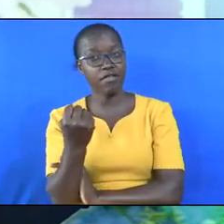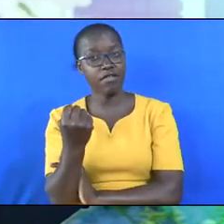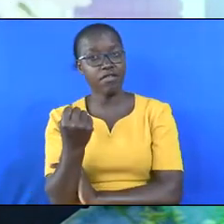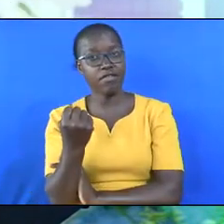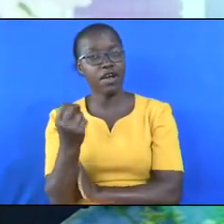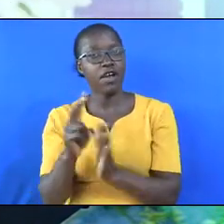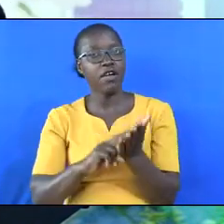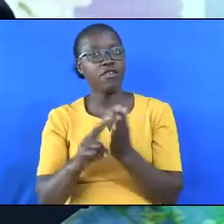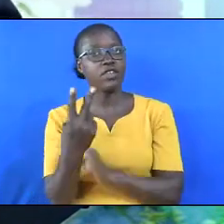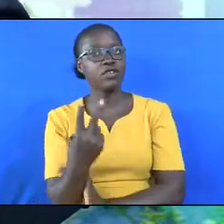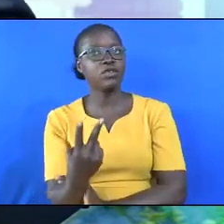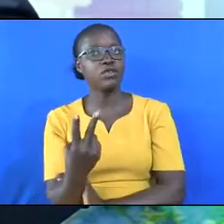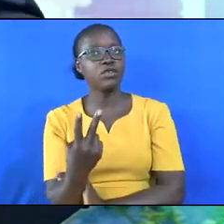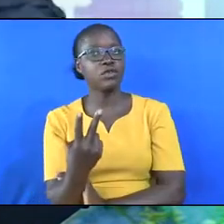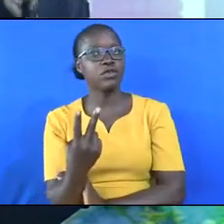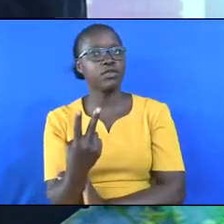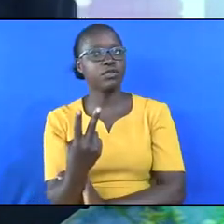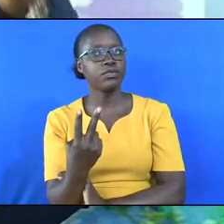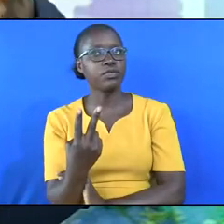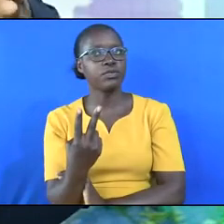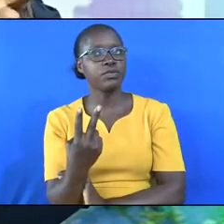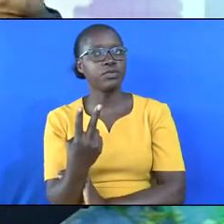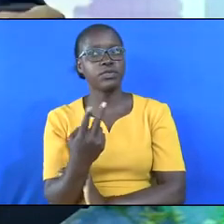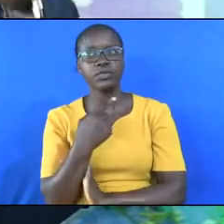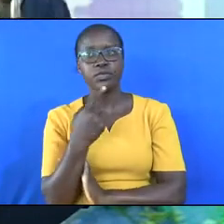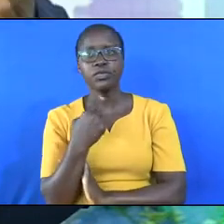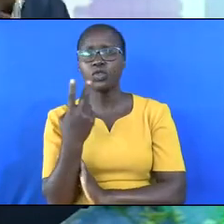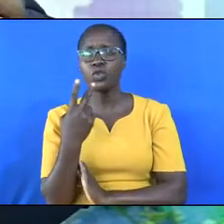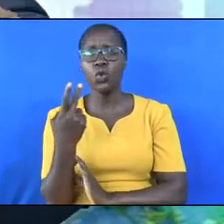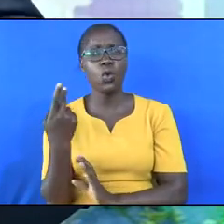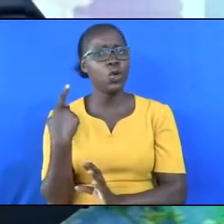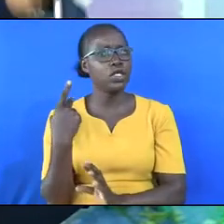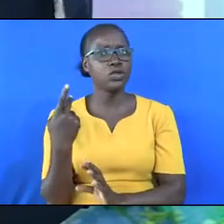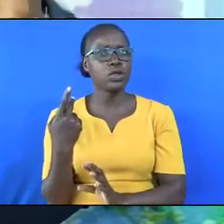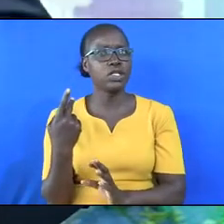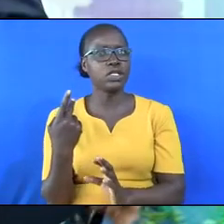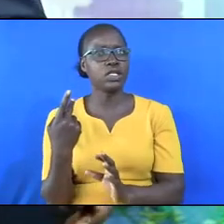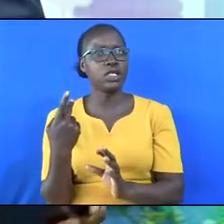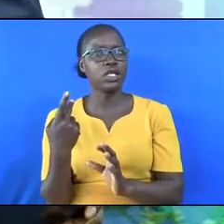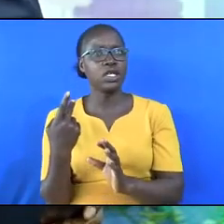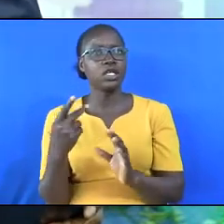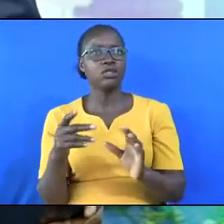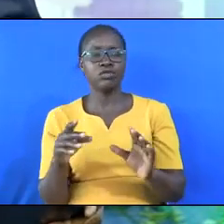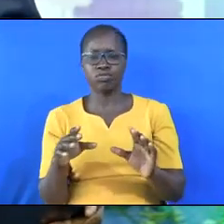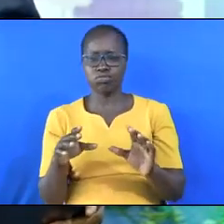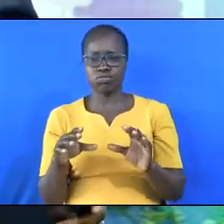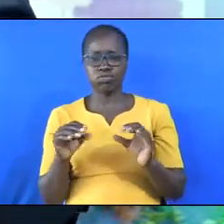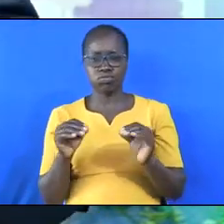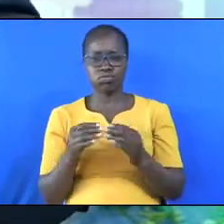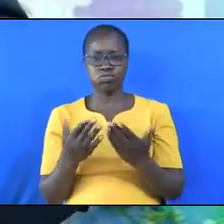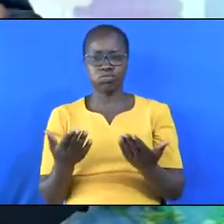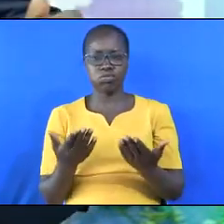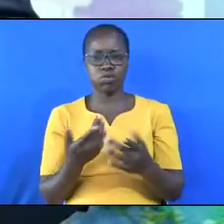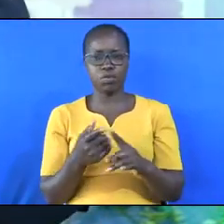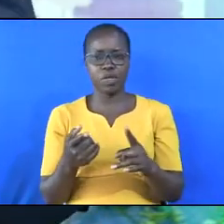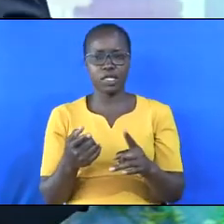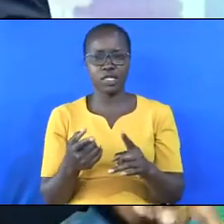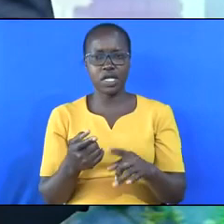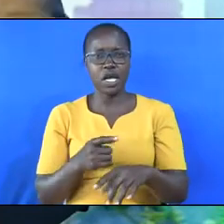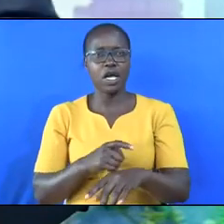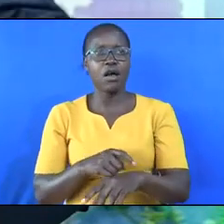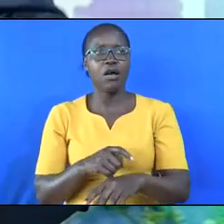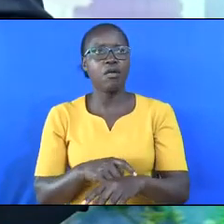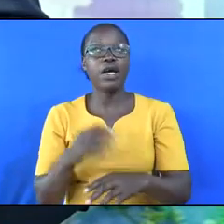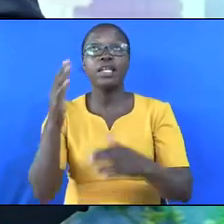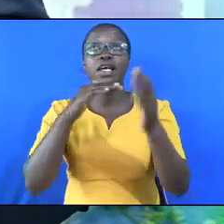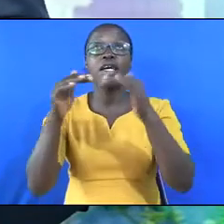verse 2, he says, who is worthy to break the seals and open the scroll, but no one in heaven